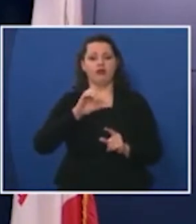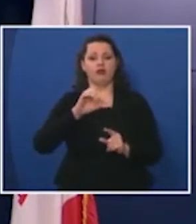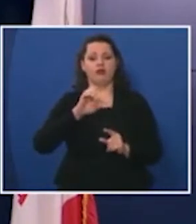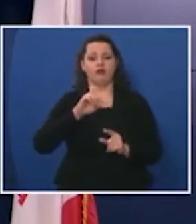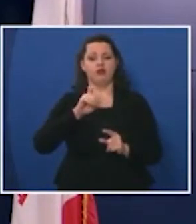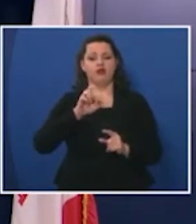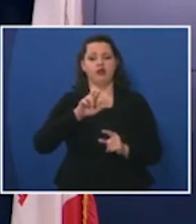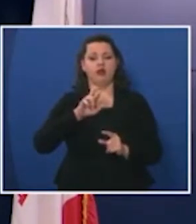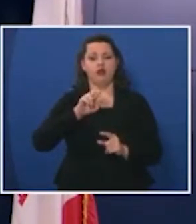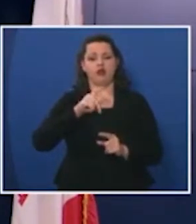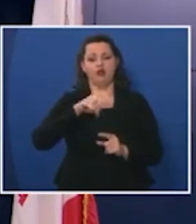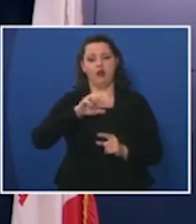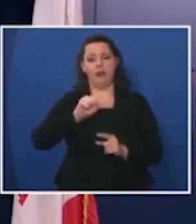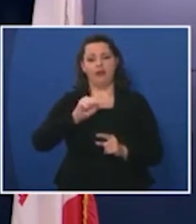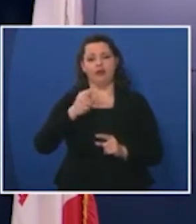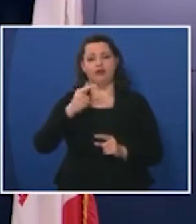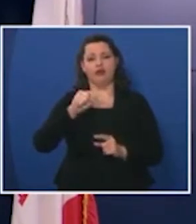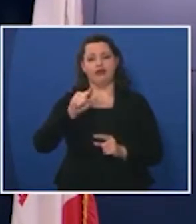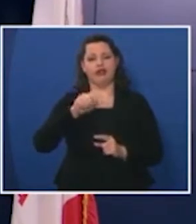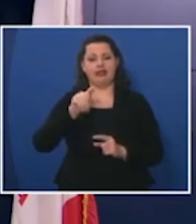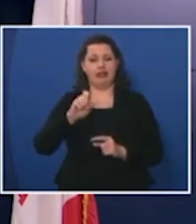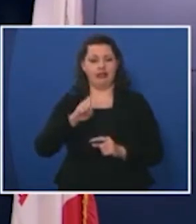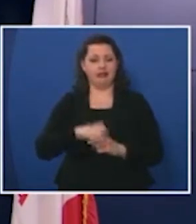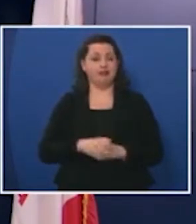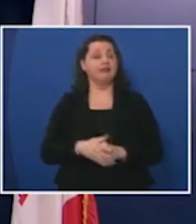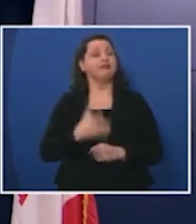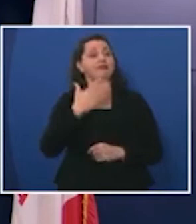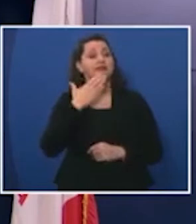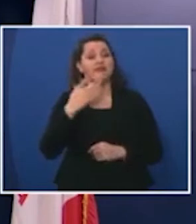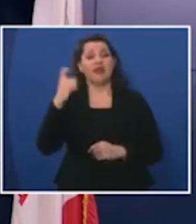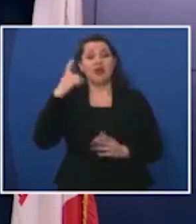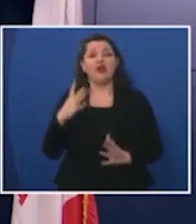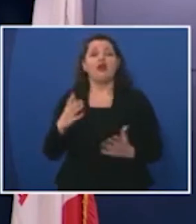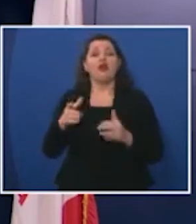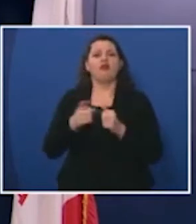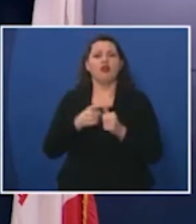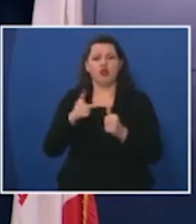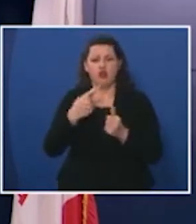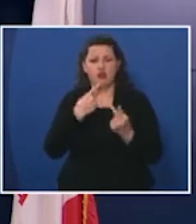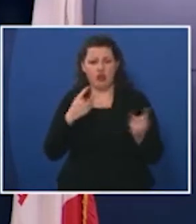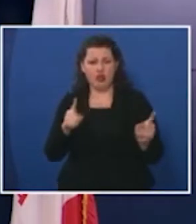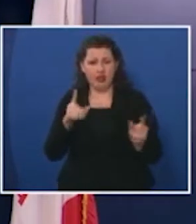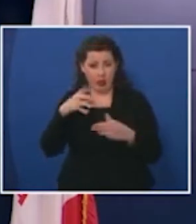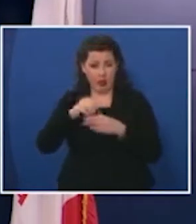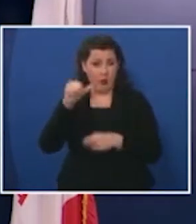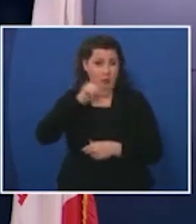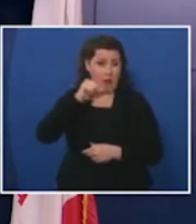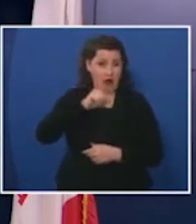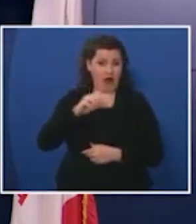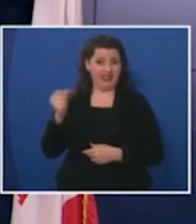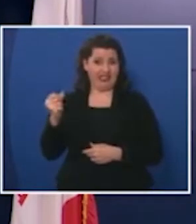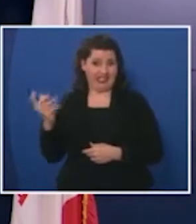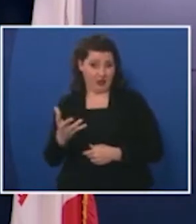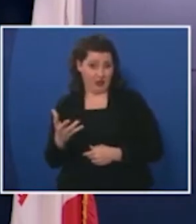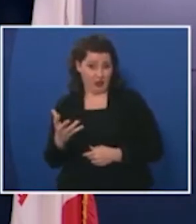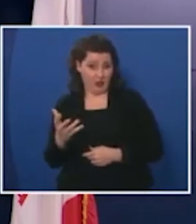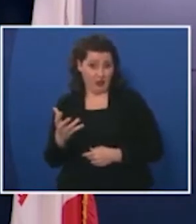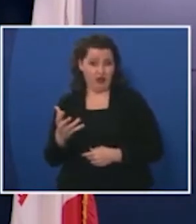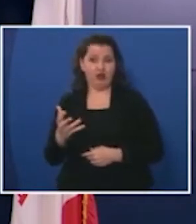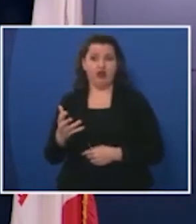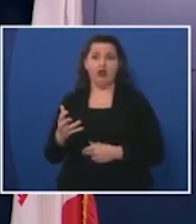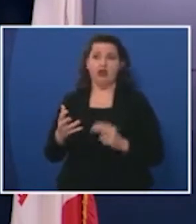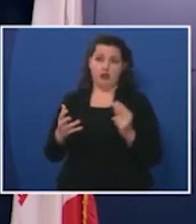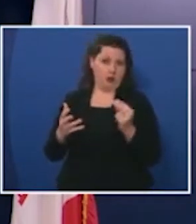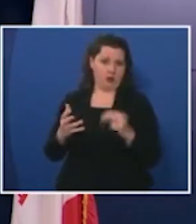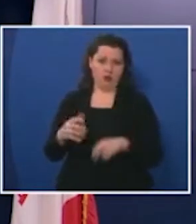thank you governor uh first I wanted to clarify if today's announcement includes bars and casinos and then uh